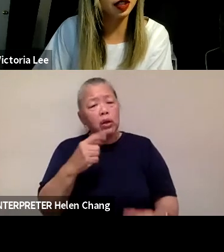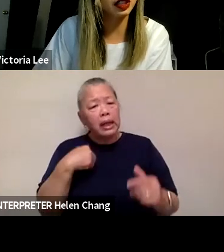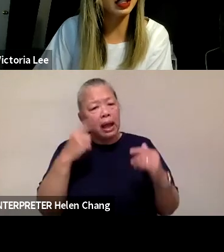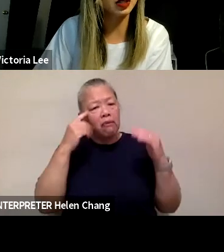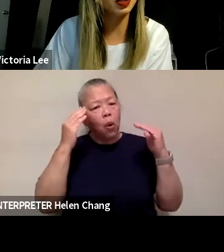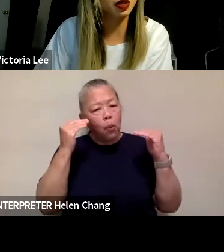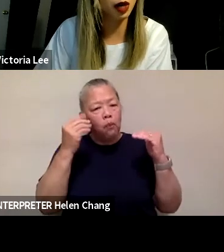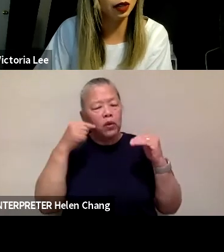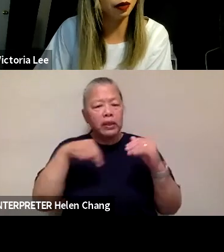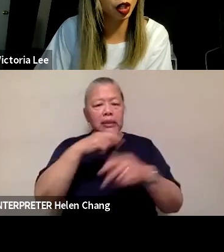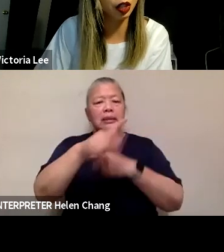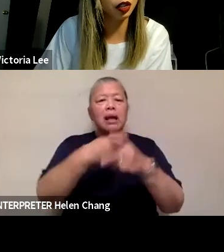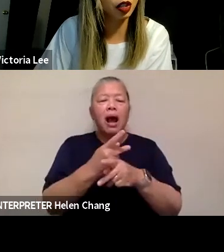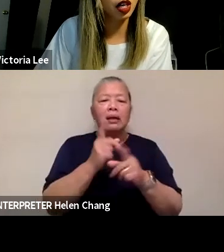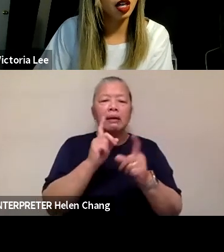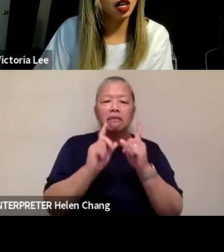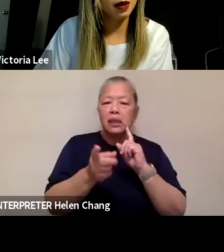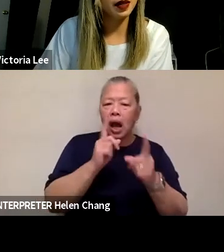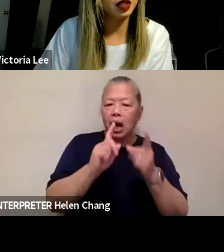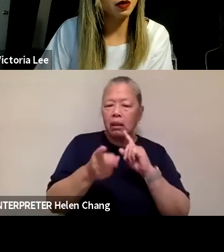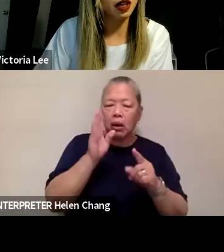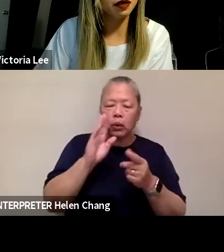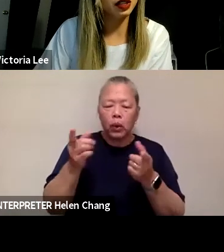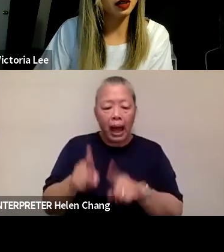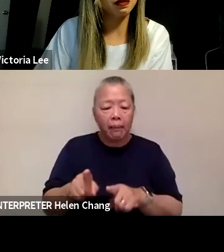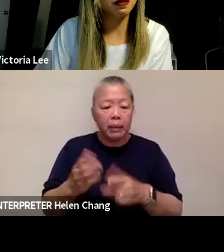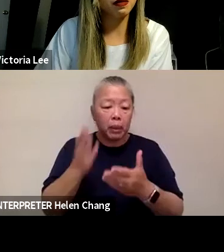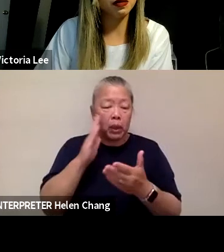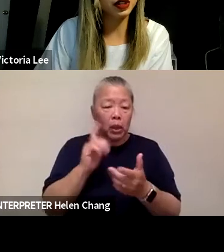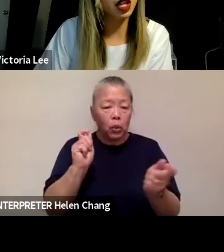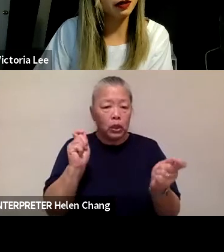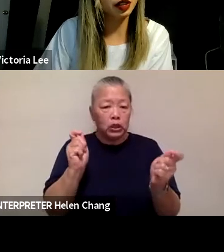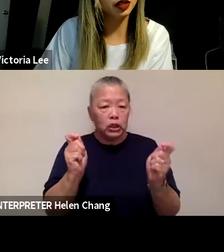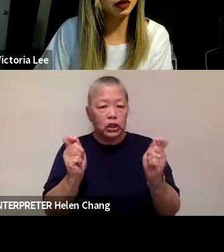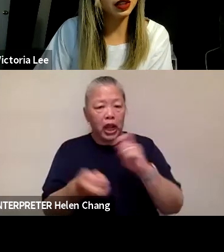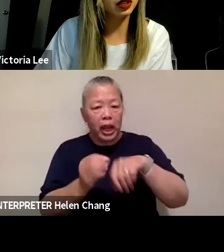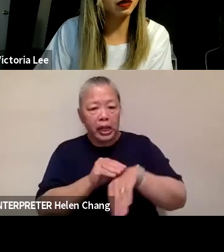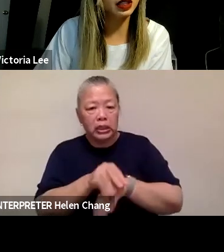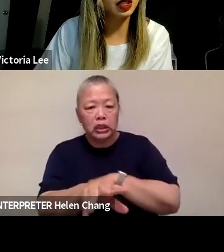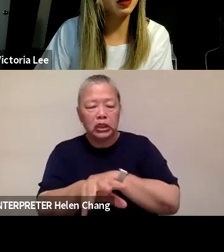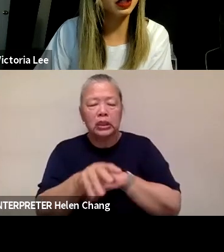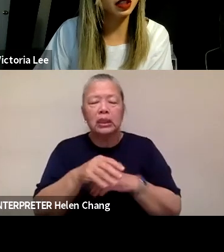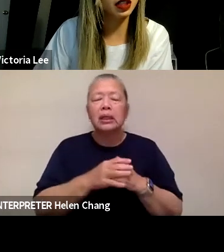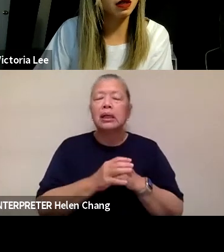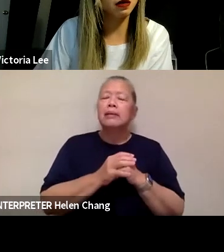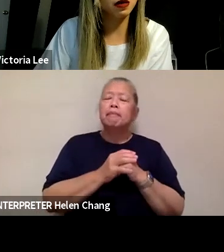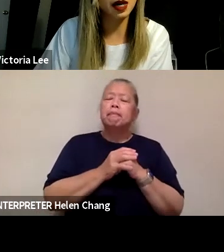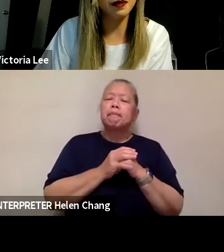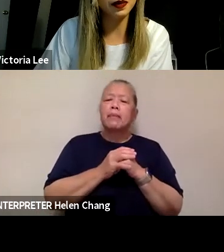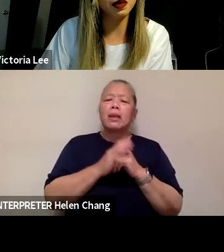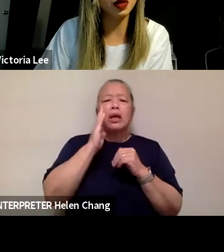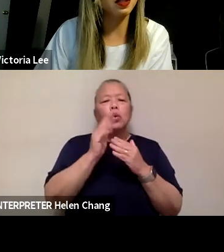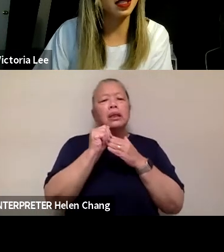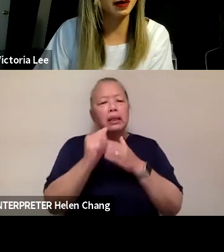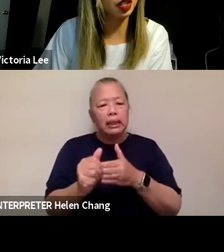dialogue that I feel like is going to press for change. Um, and that's where I feel like really confident too, that, you know, it's going to lead